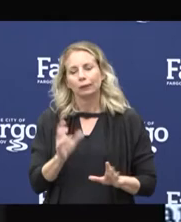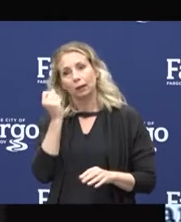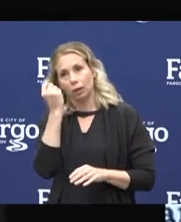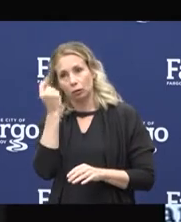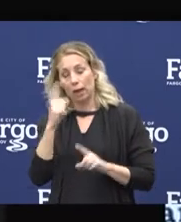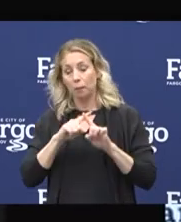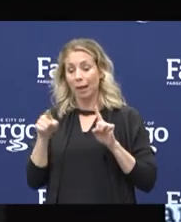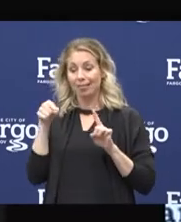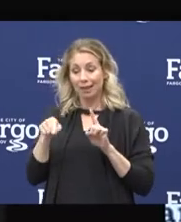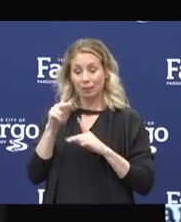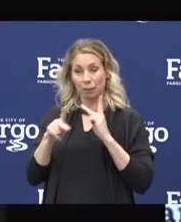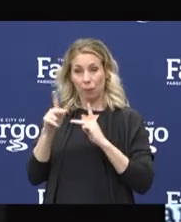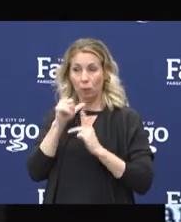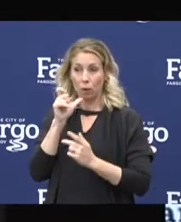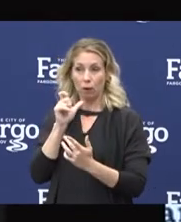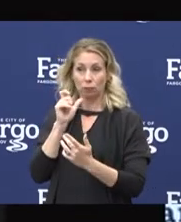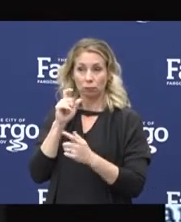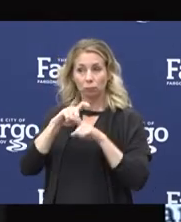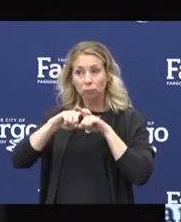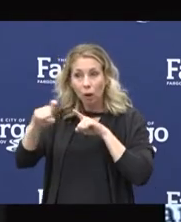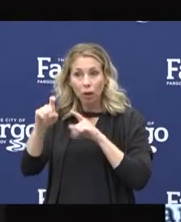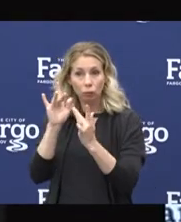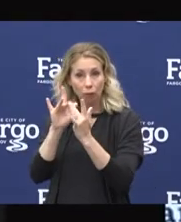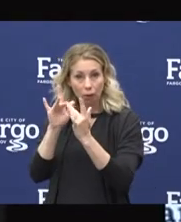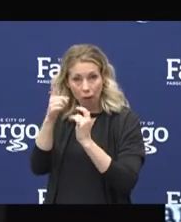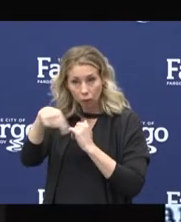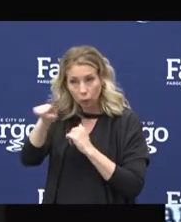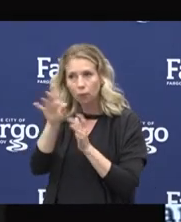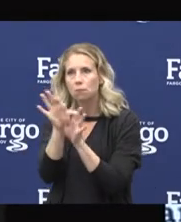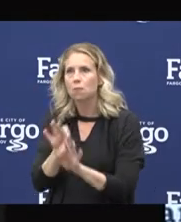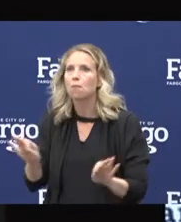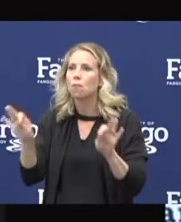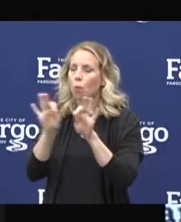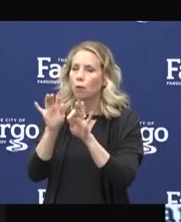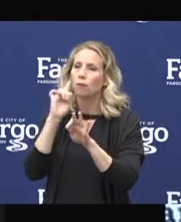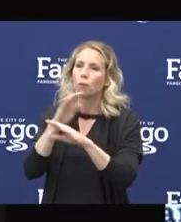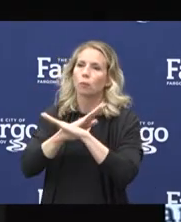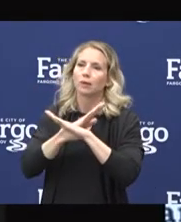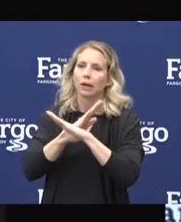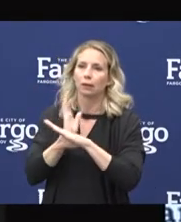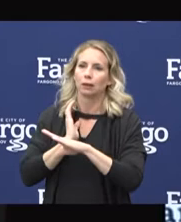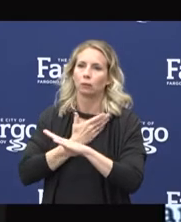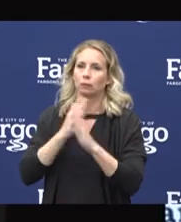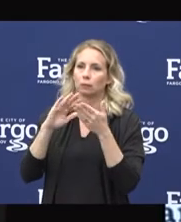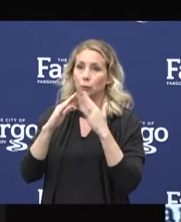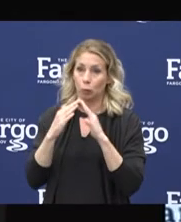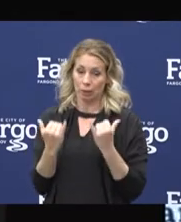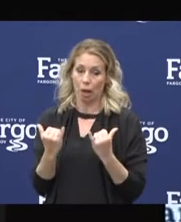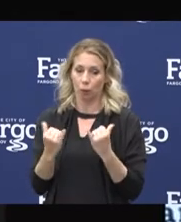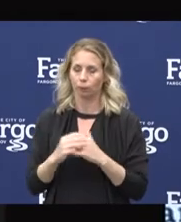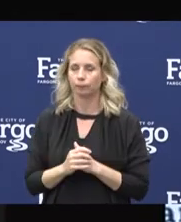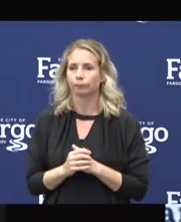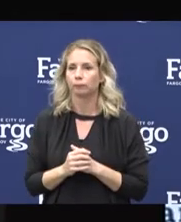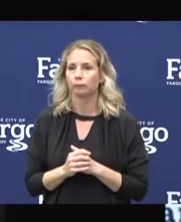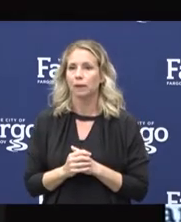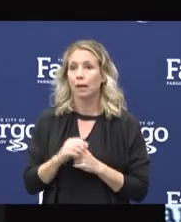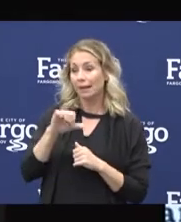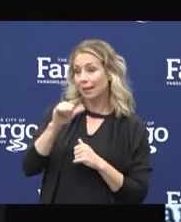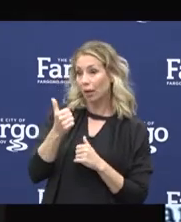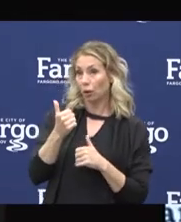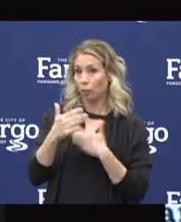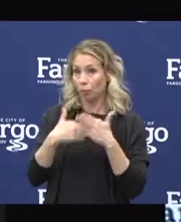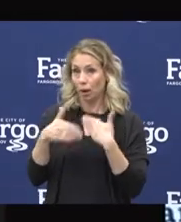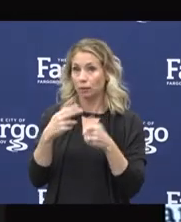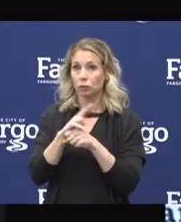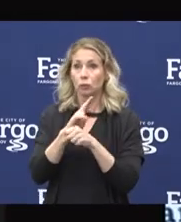but these contact tracing calls are very important in protecting our community. The third process used to slow the spread, depending on